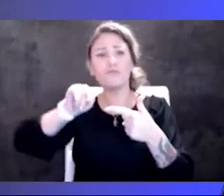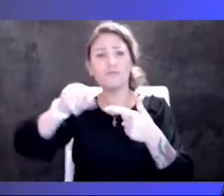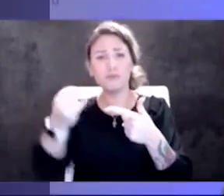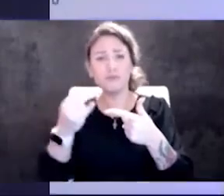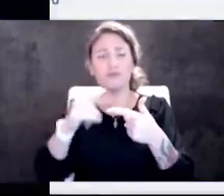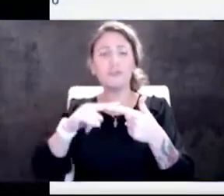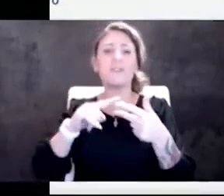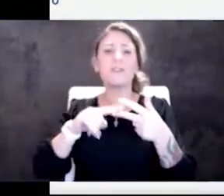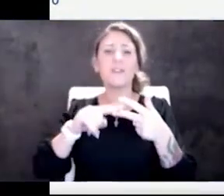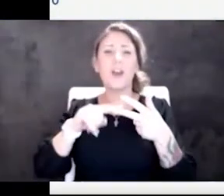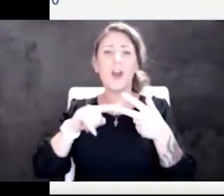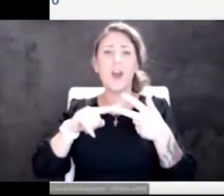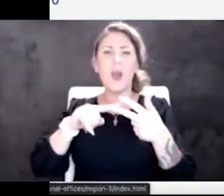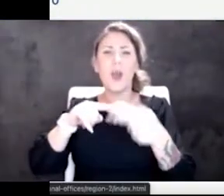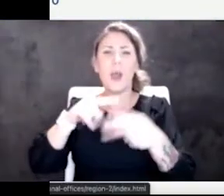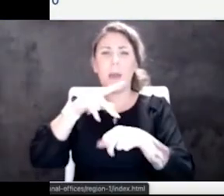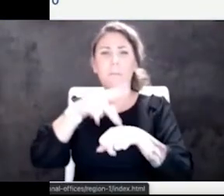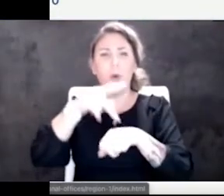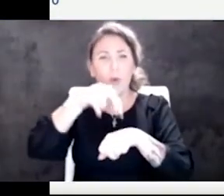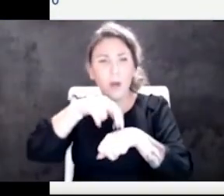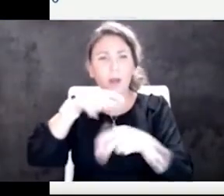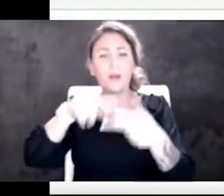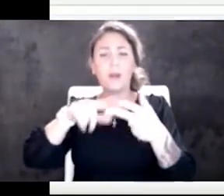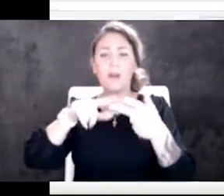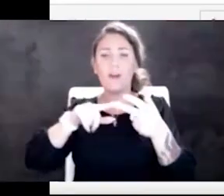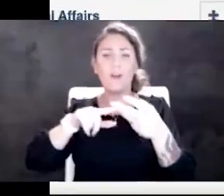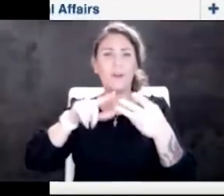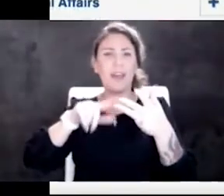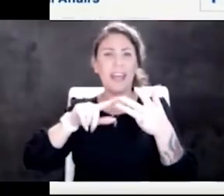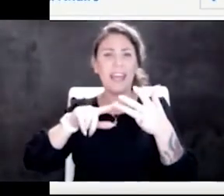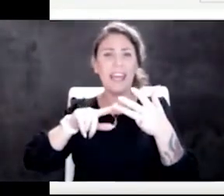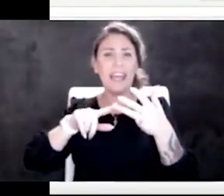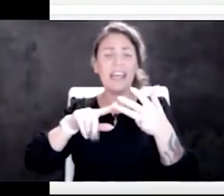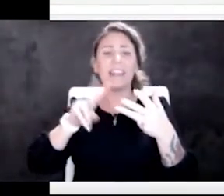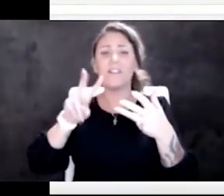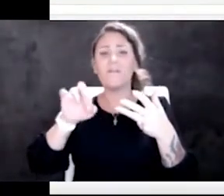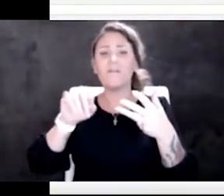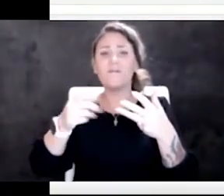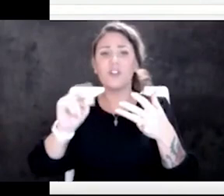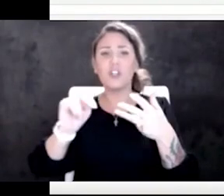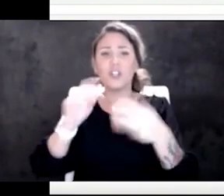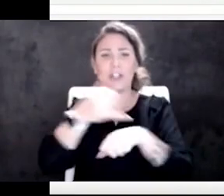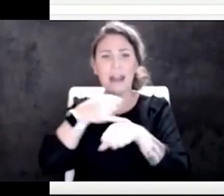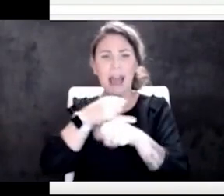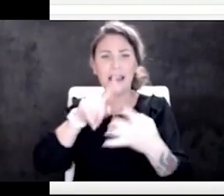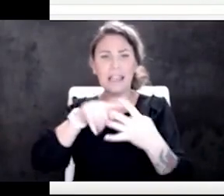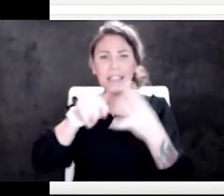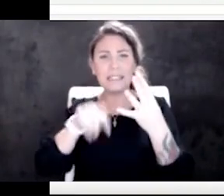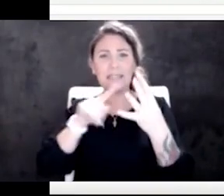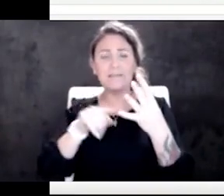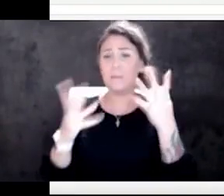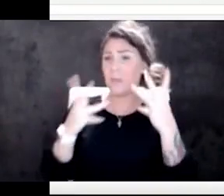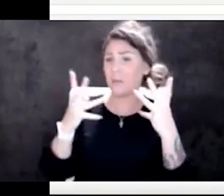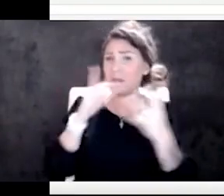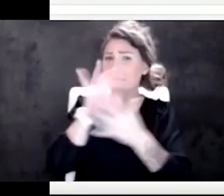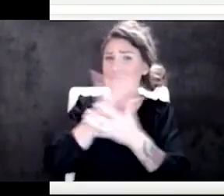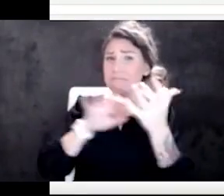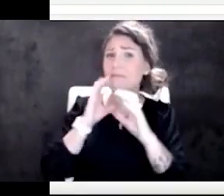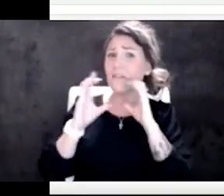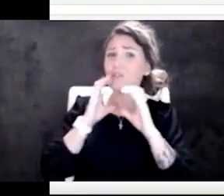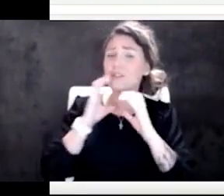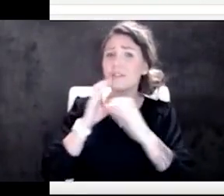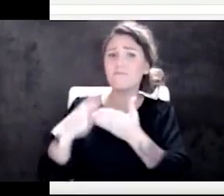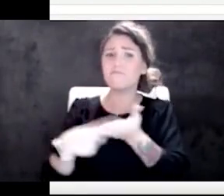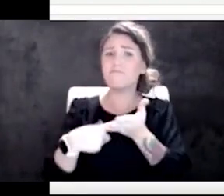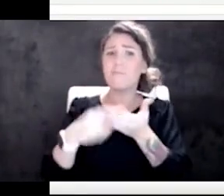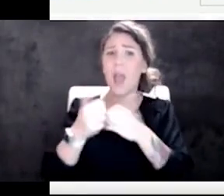Islands. Okay. And I know there's a lot of immigration from Puerto Rico to New York, New Jersey, so maybe that was why. Maybe. But honestly, my